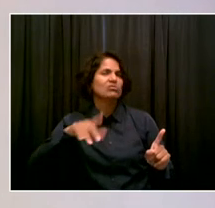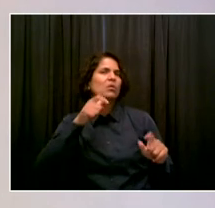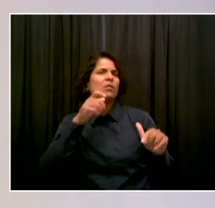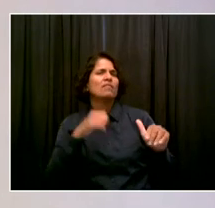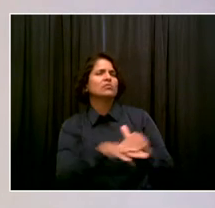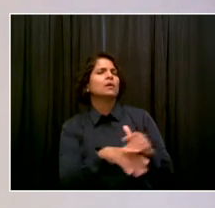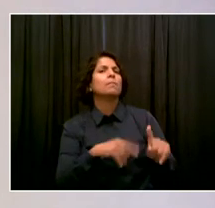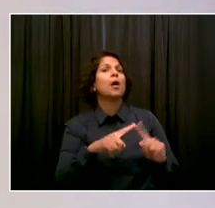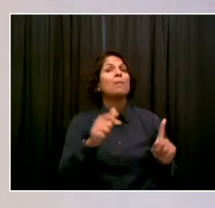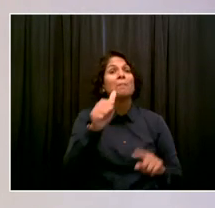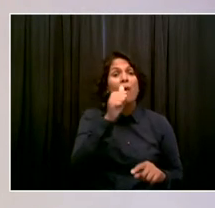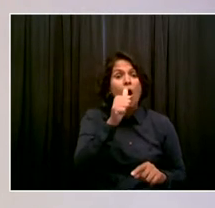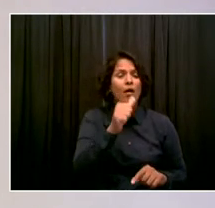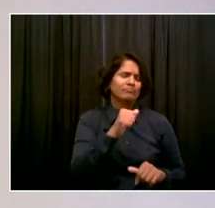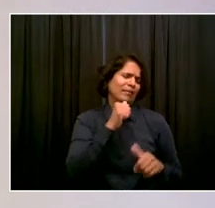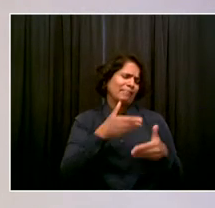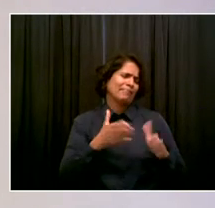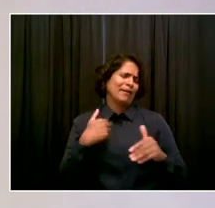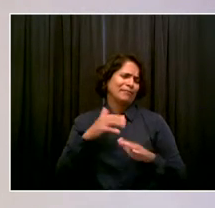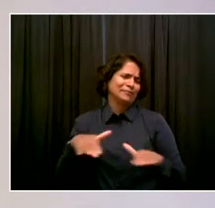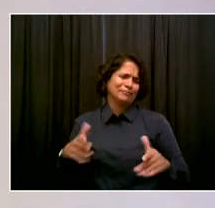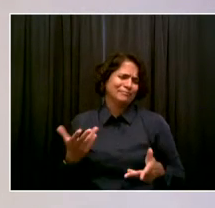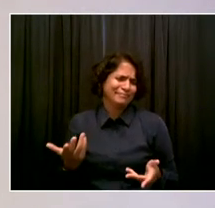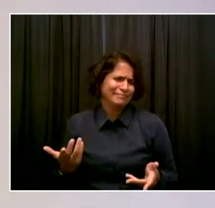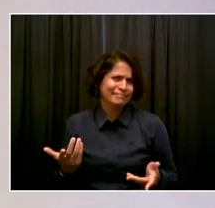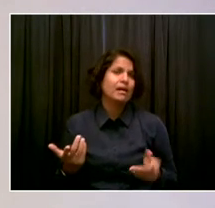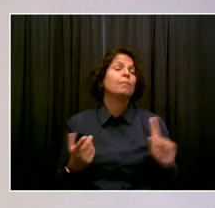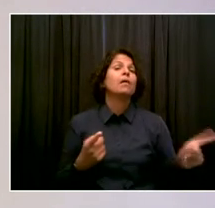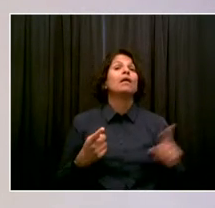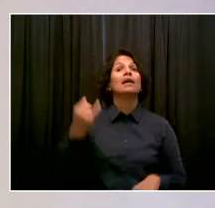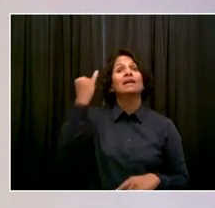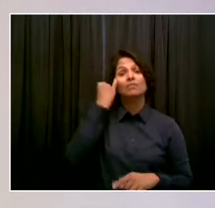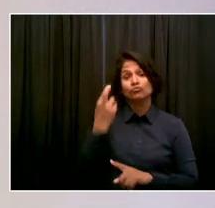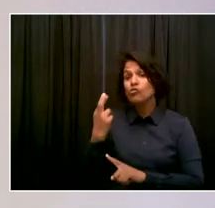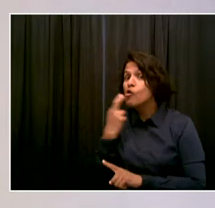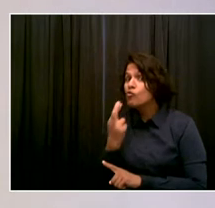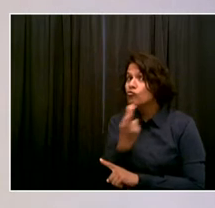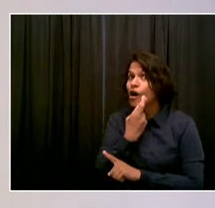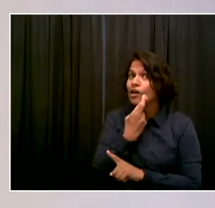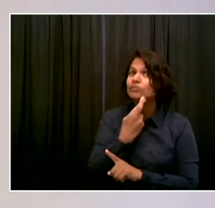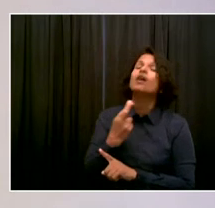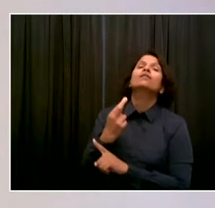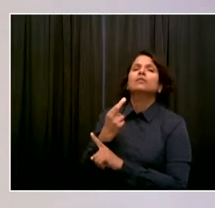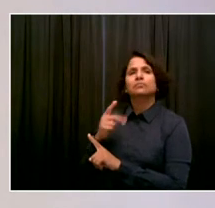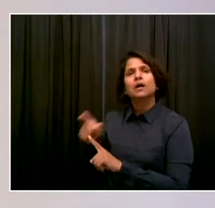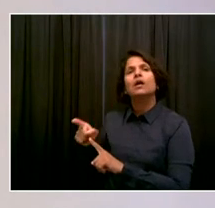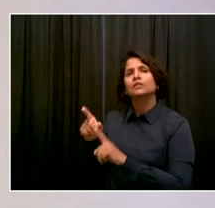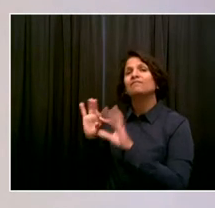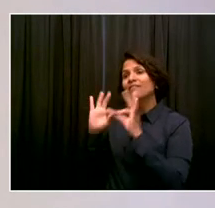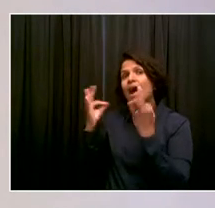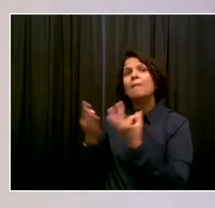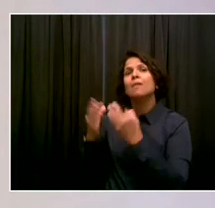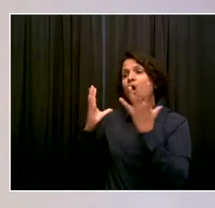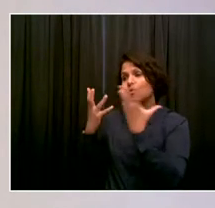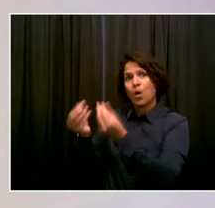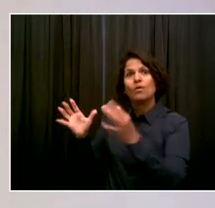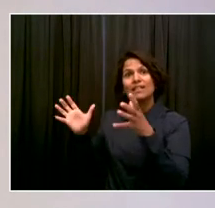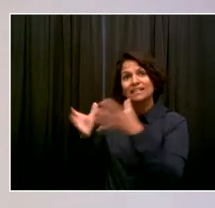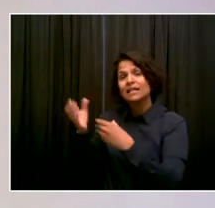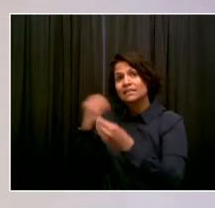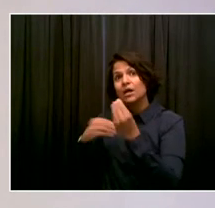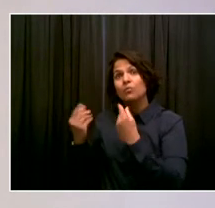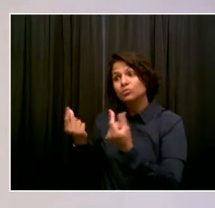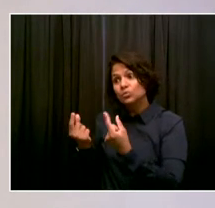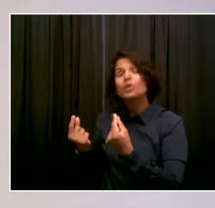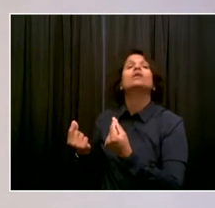consideration. As with any policy of this type, there will have to be some reasonable accommodations made. And so that